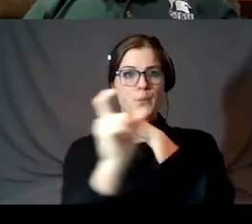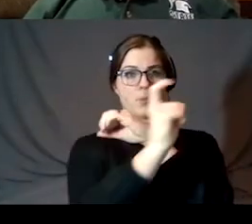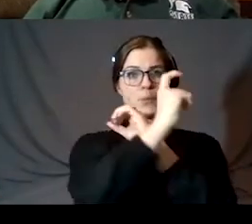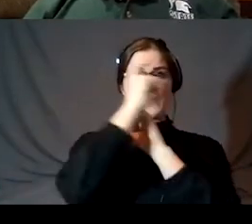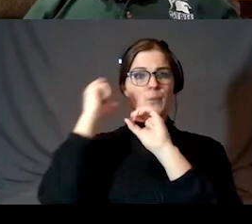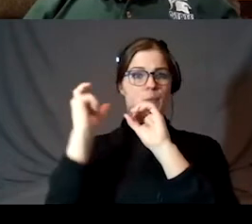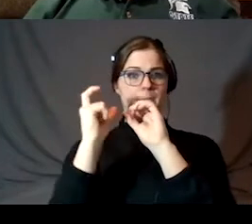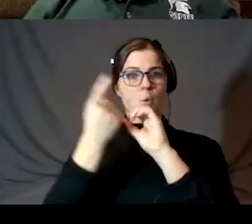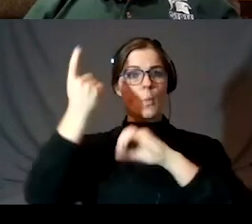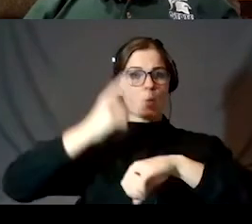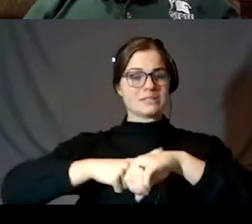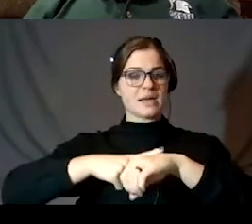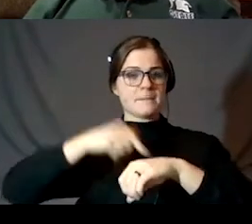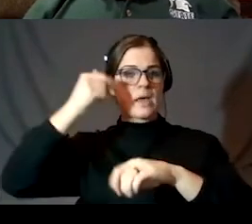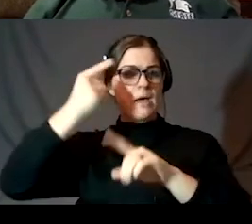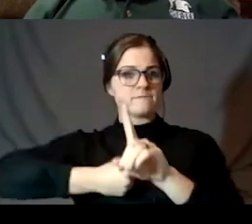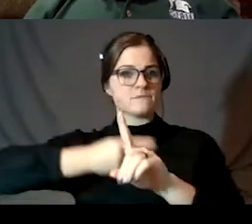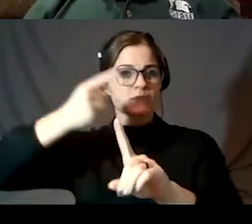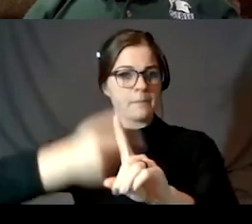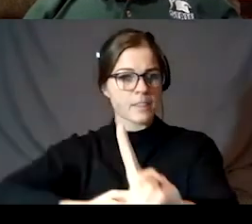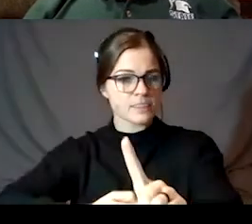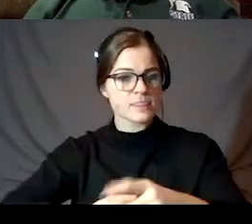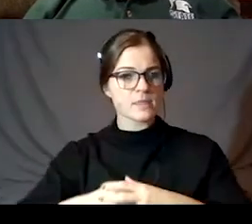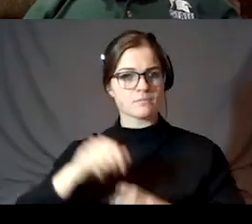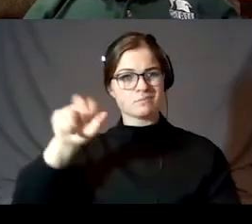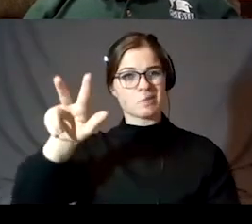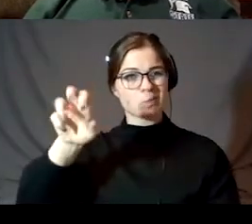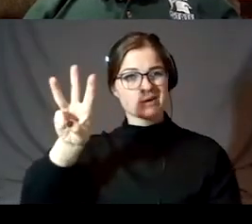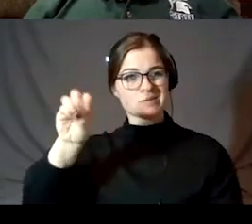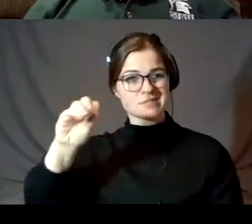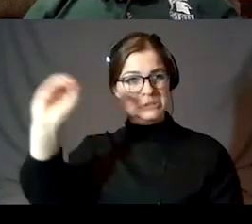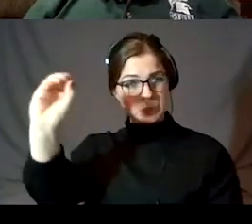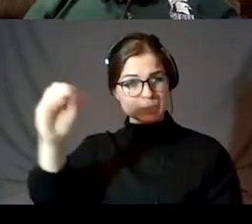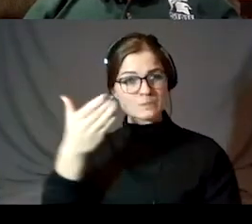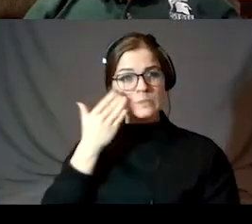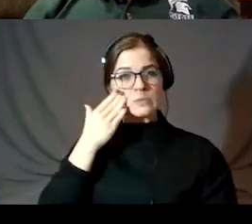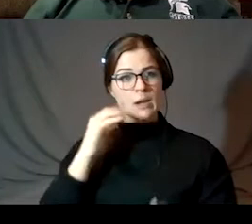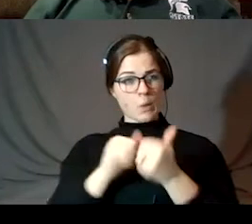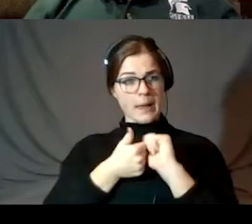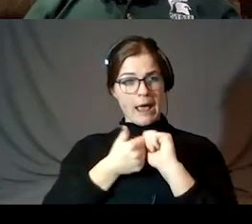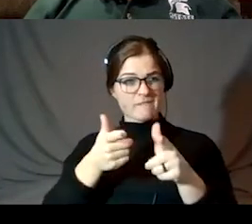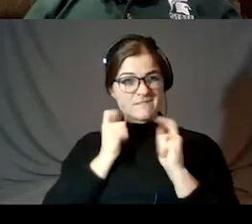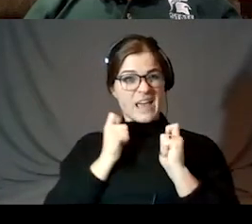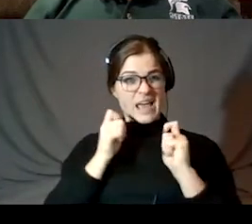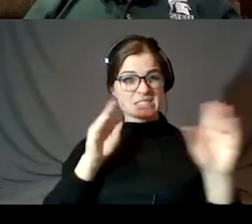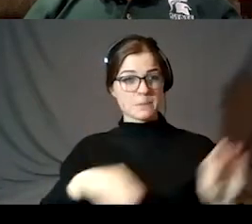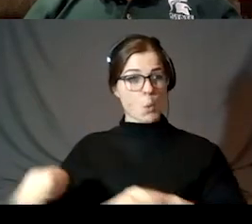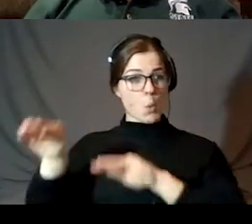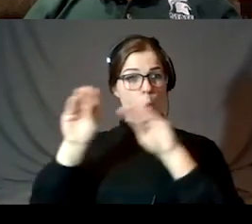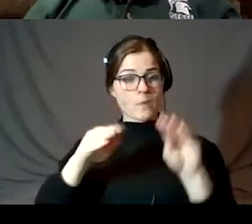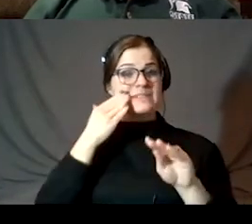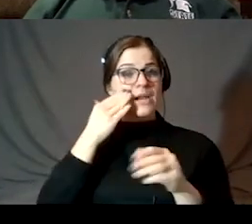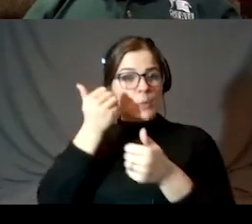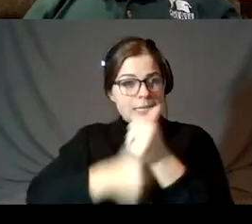that's 360 degrees. So I know how fast the moon travels per